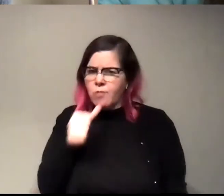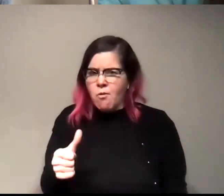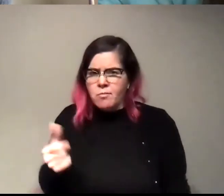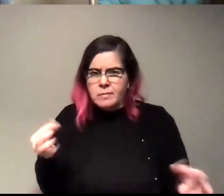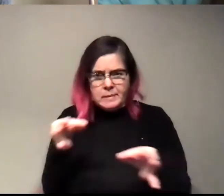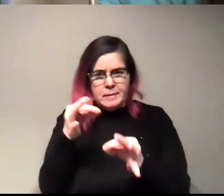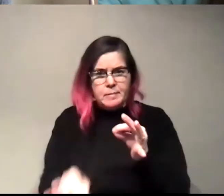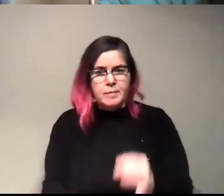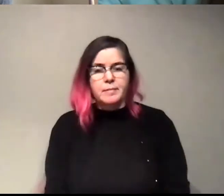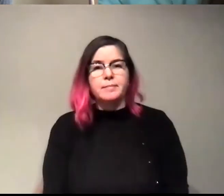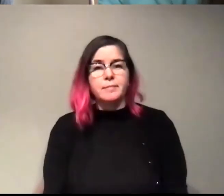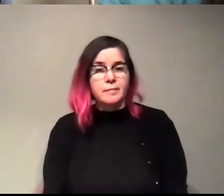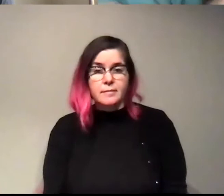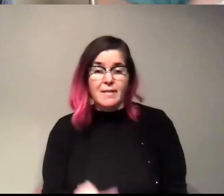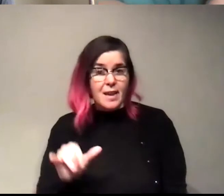is a, okay.